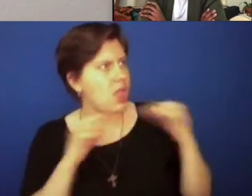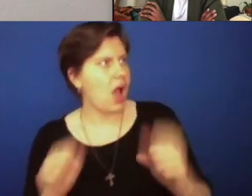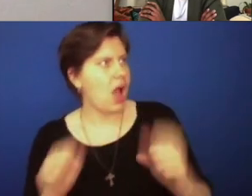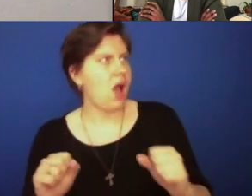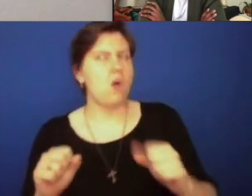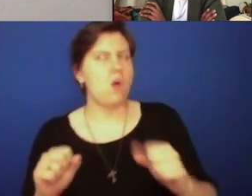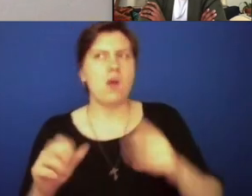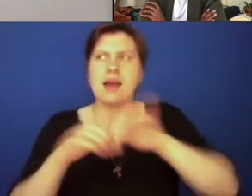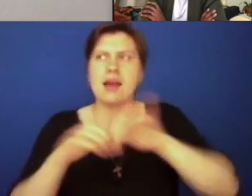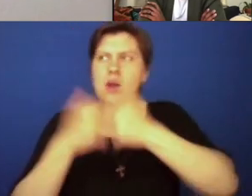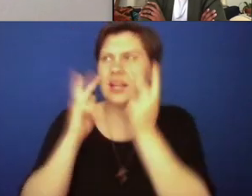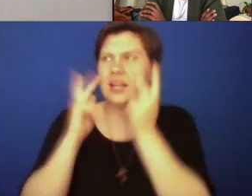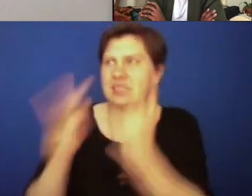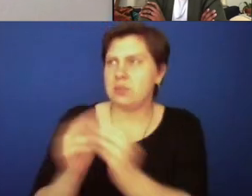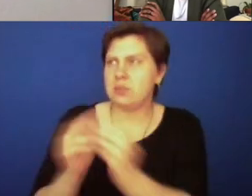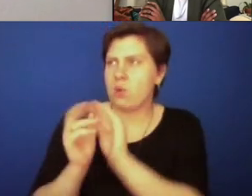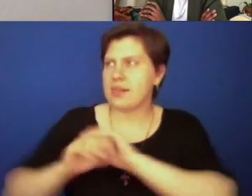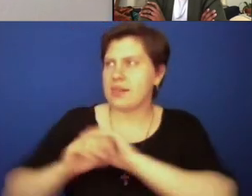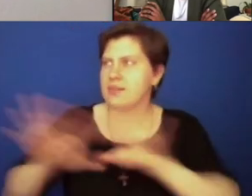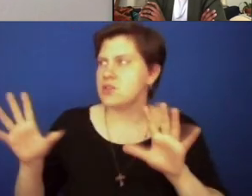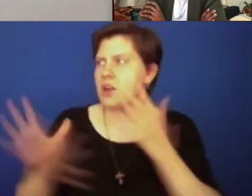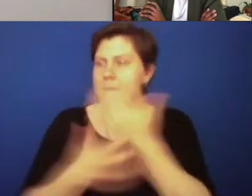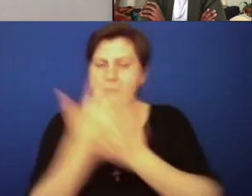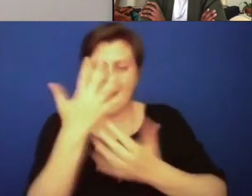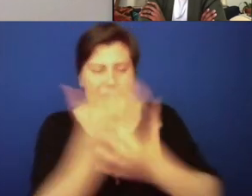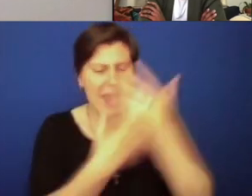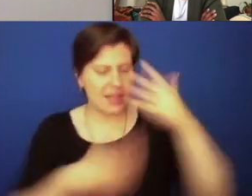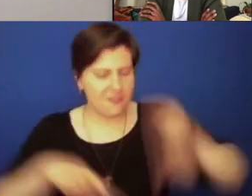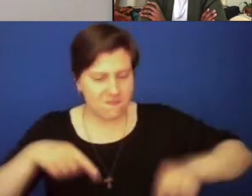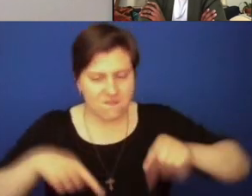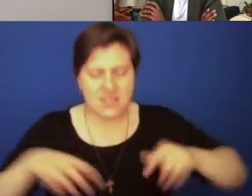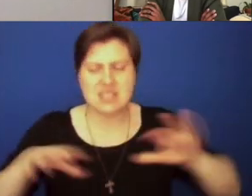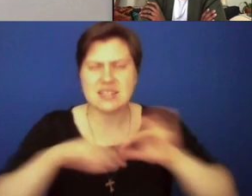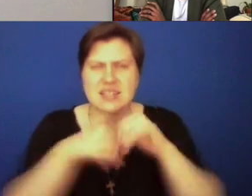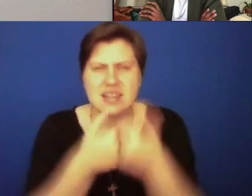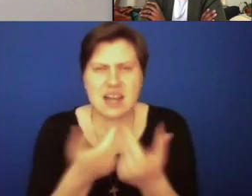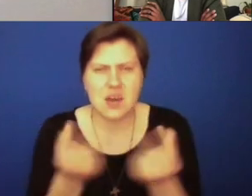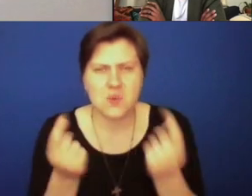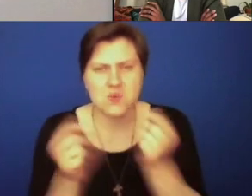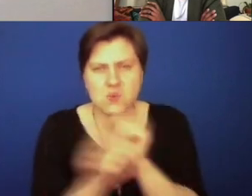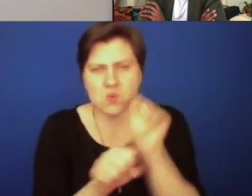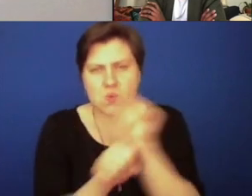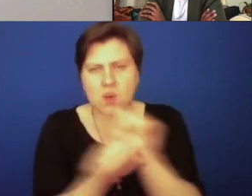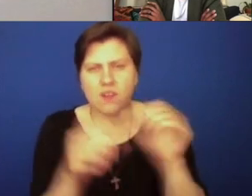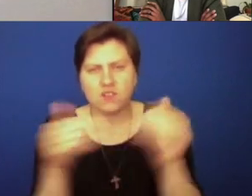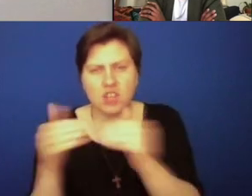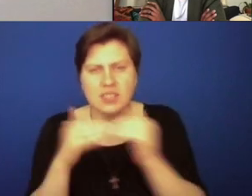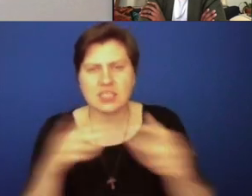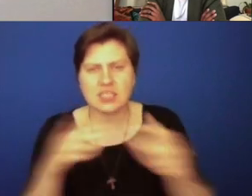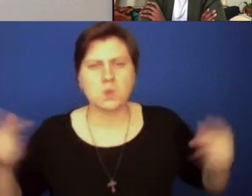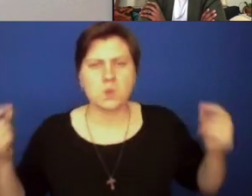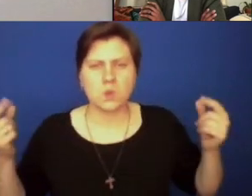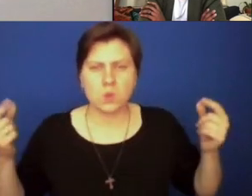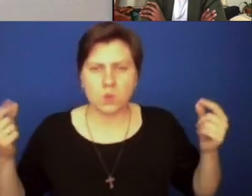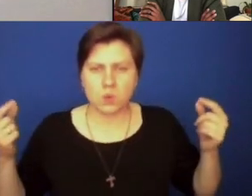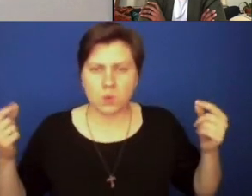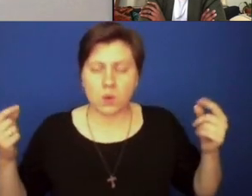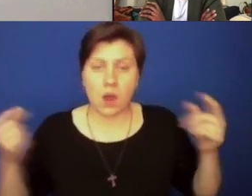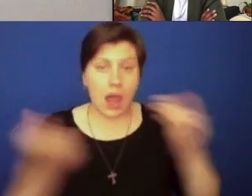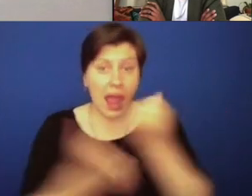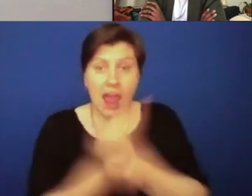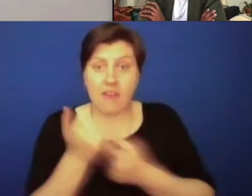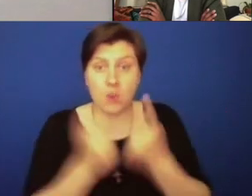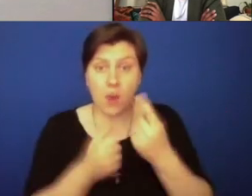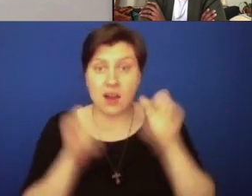louder? How can my hands and feet do the work of justice? Everybody, like I said, cannot be